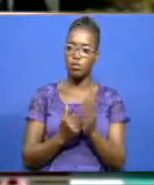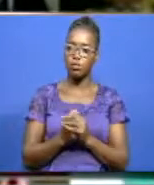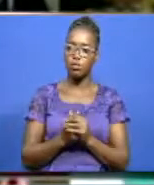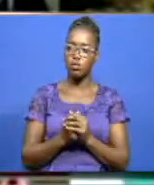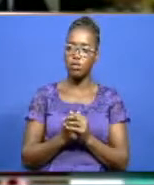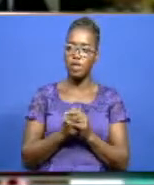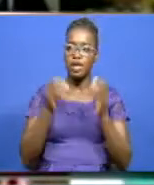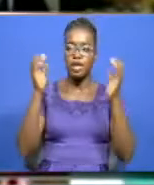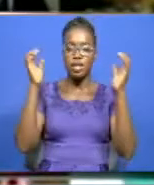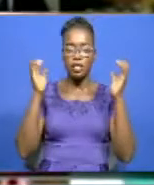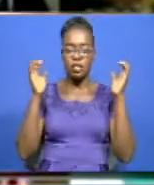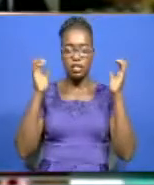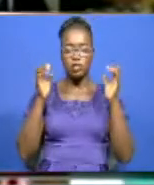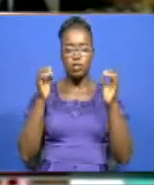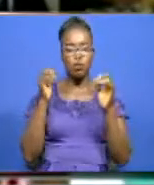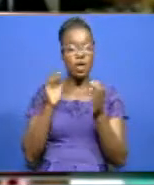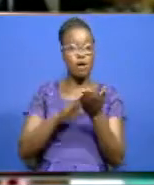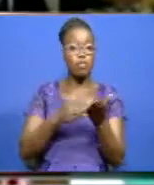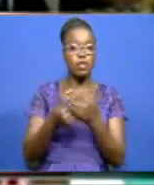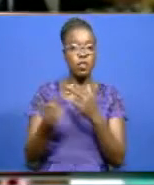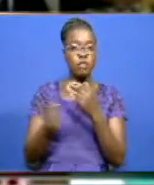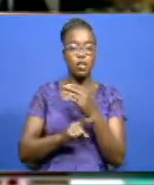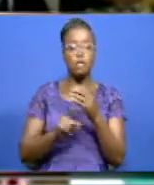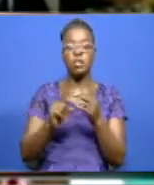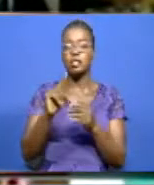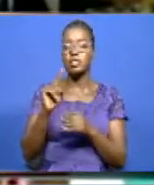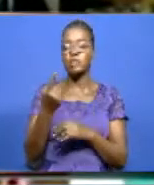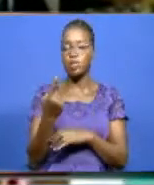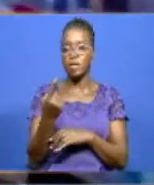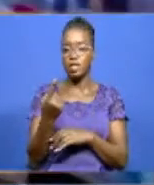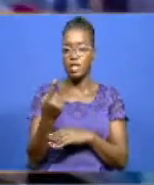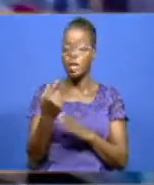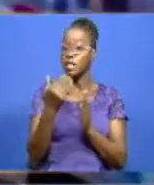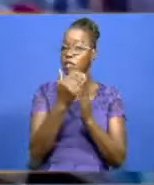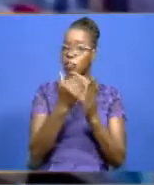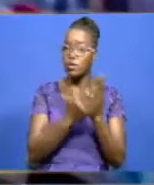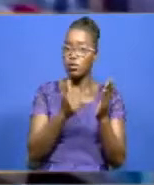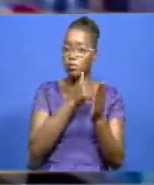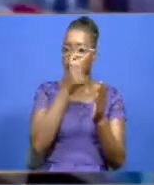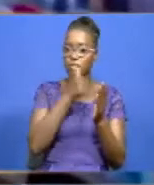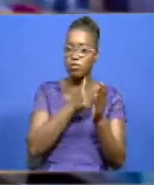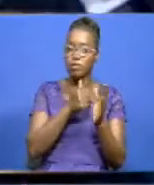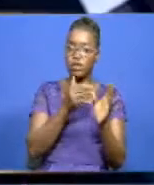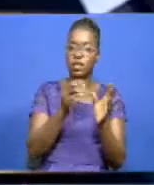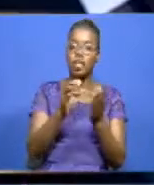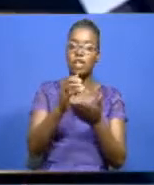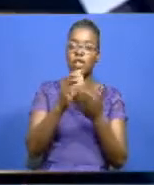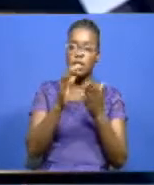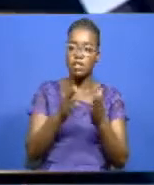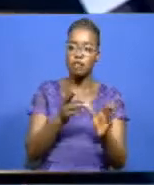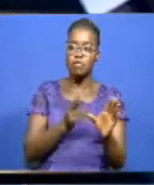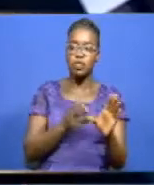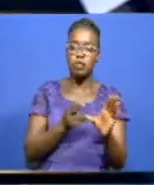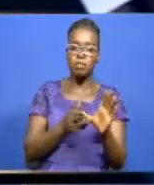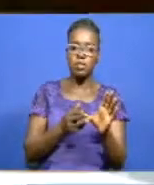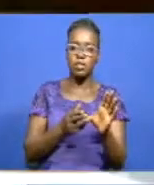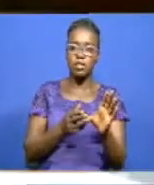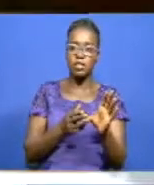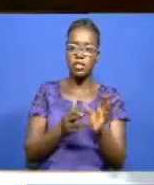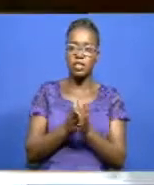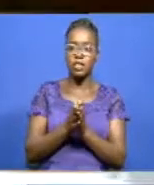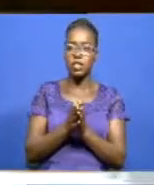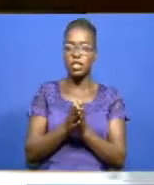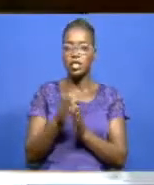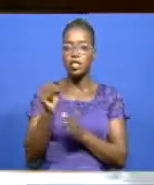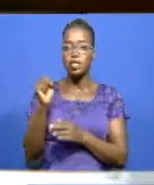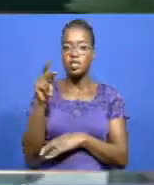Ethiopia's application in January to the program, which foresees private creditor participation, prompted Fitch and S&P